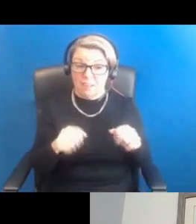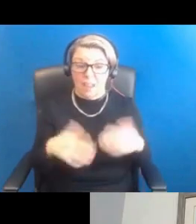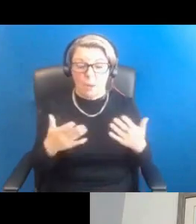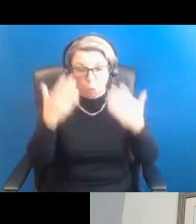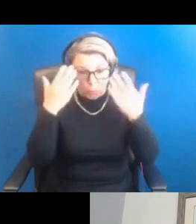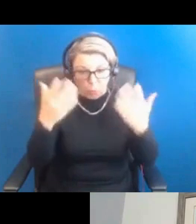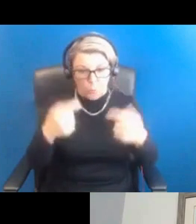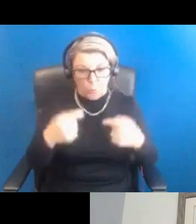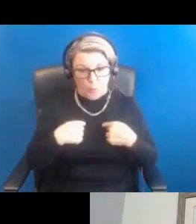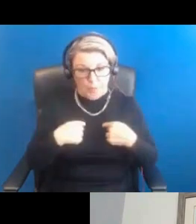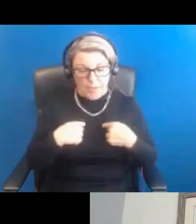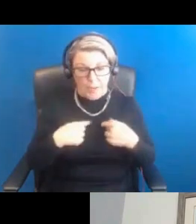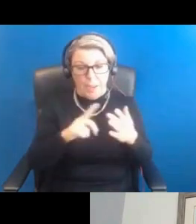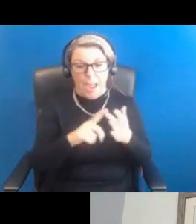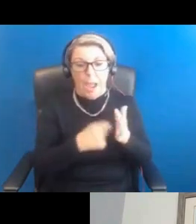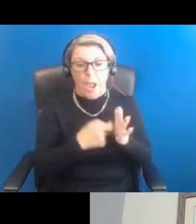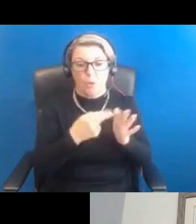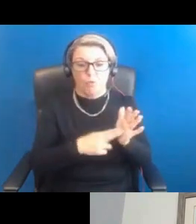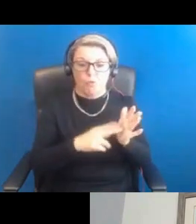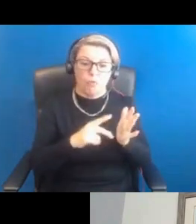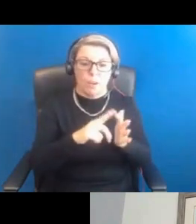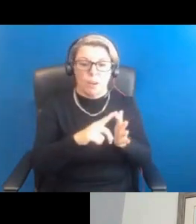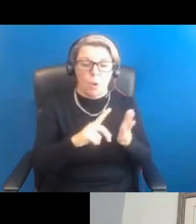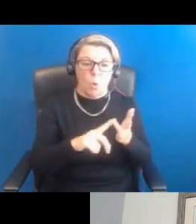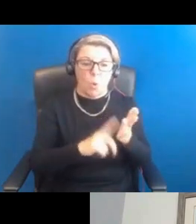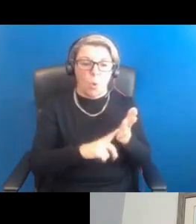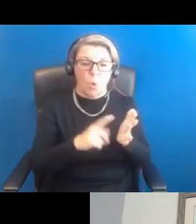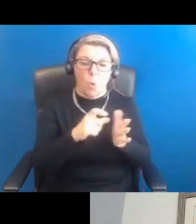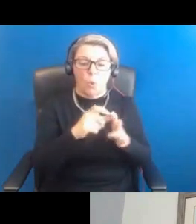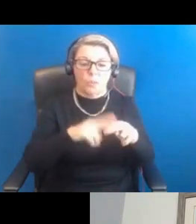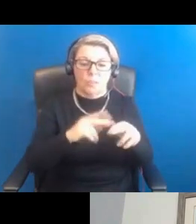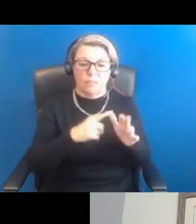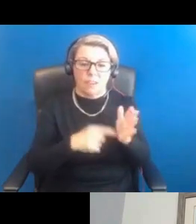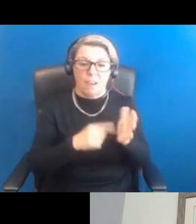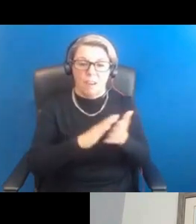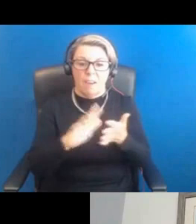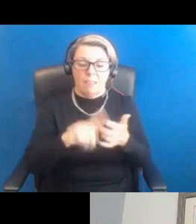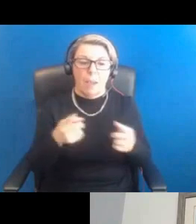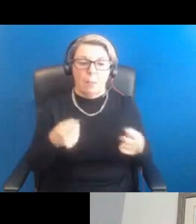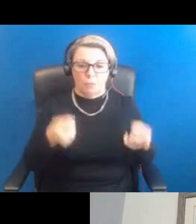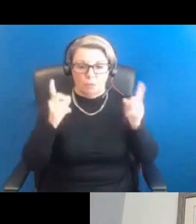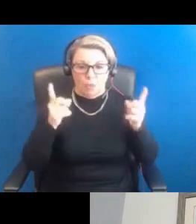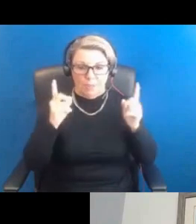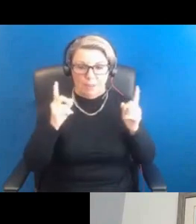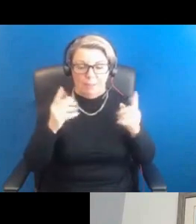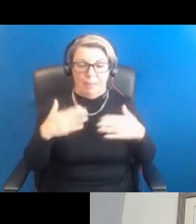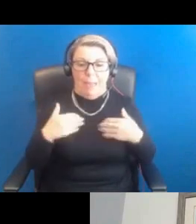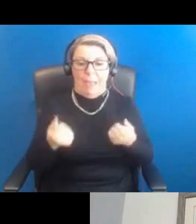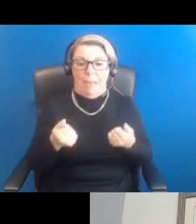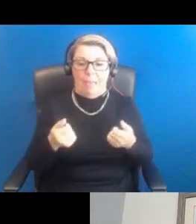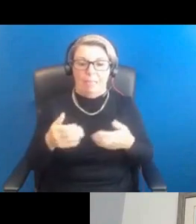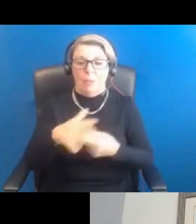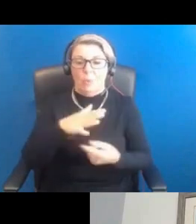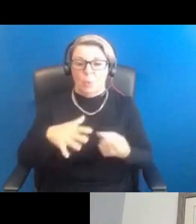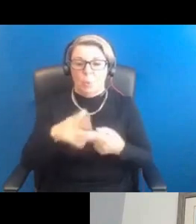name is Irene Oldfather. I'm Director here at the Health and Social Care Alliance. I'm delighted to be able to welcome